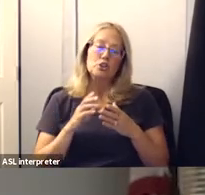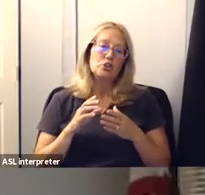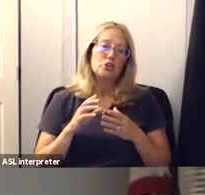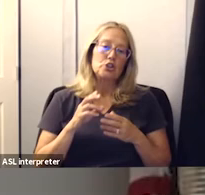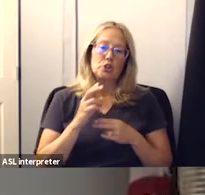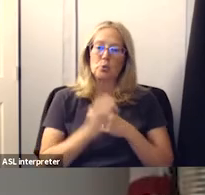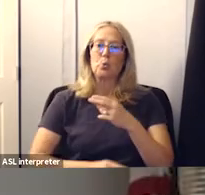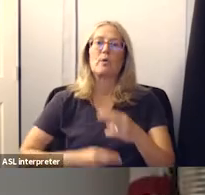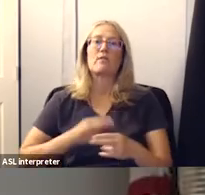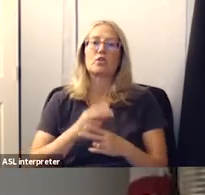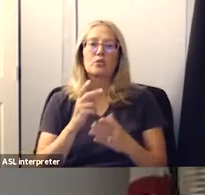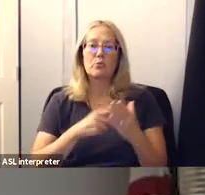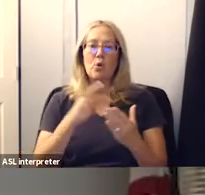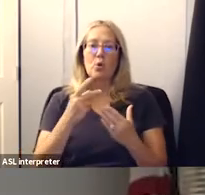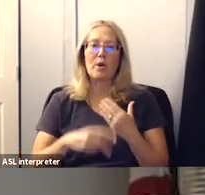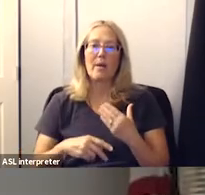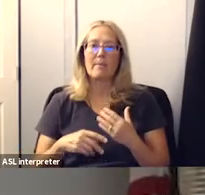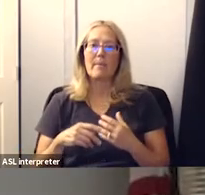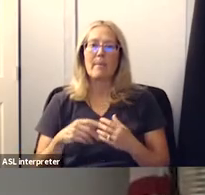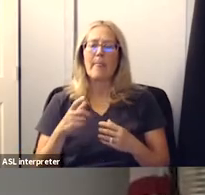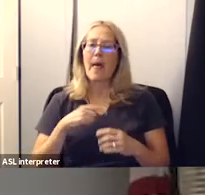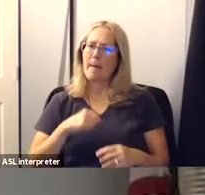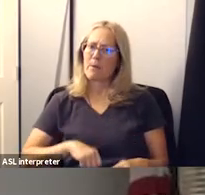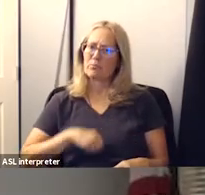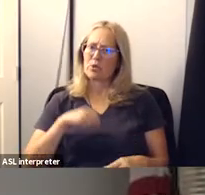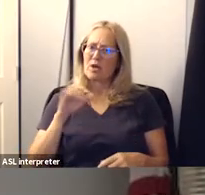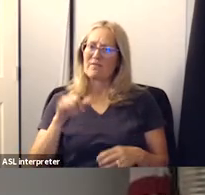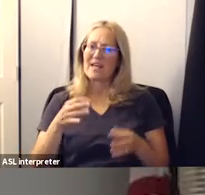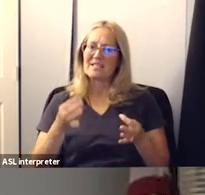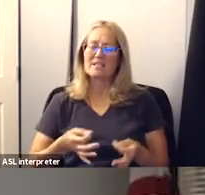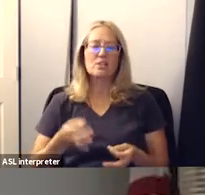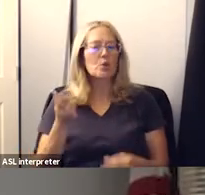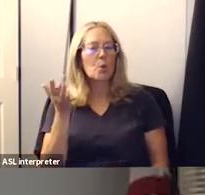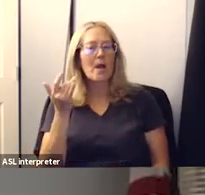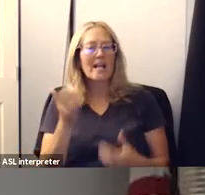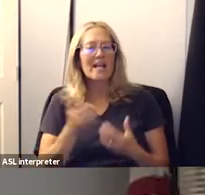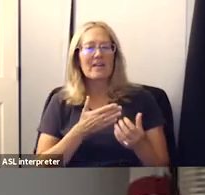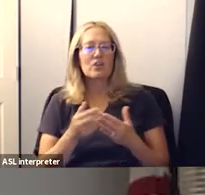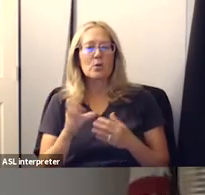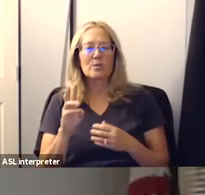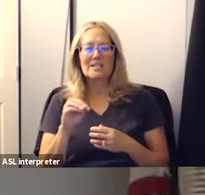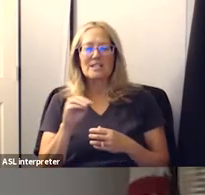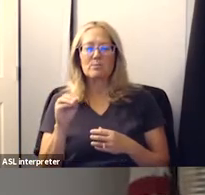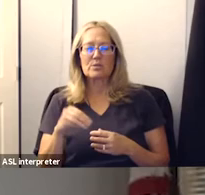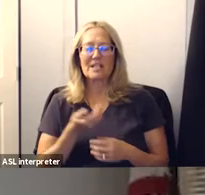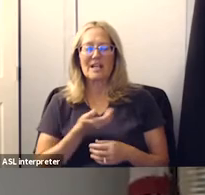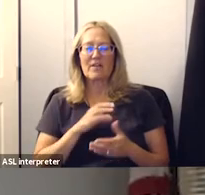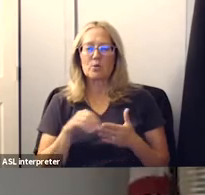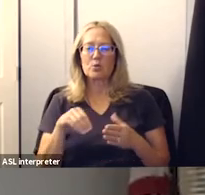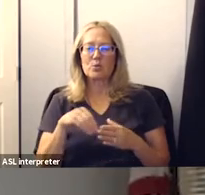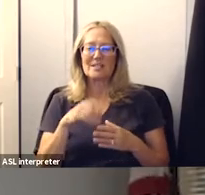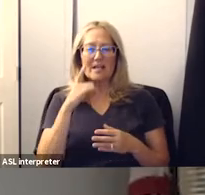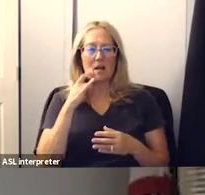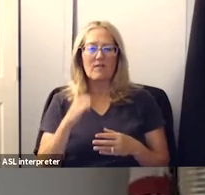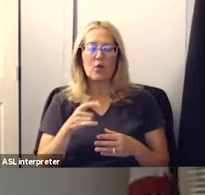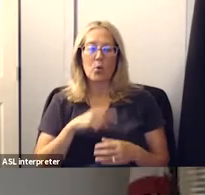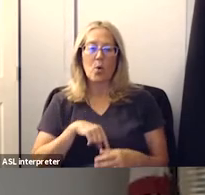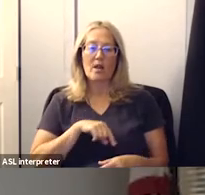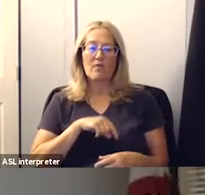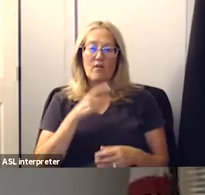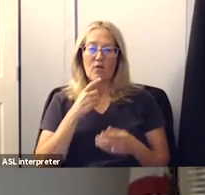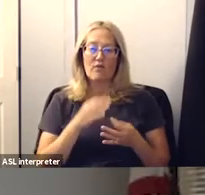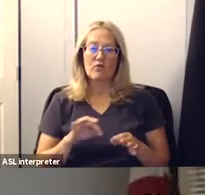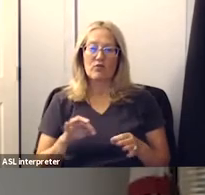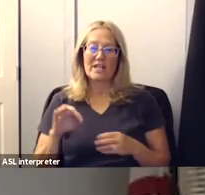month and i'm really proud of that decision because even though about 60 percent of our students in california qualify for free